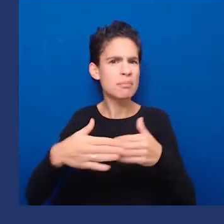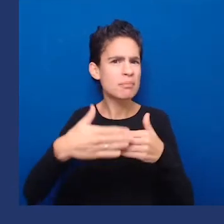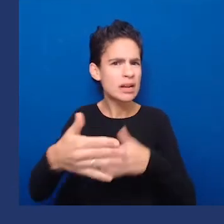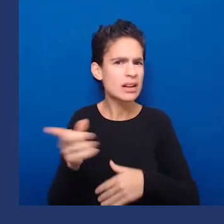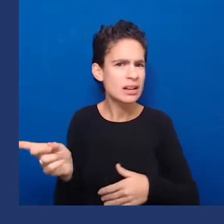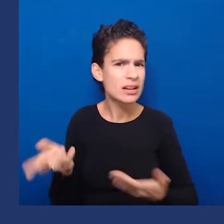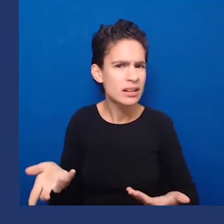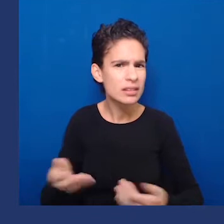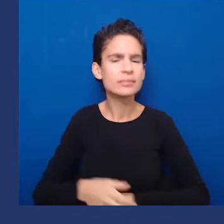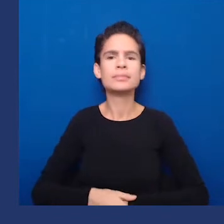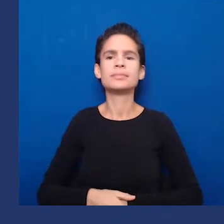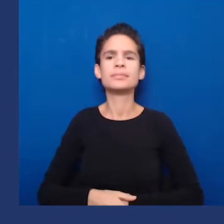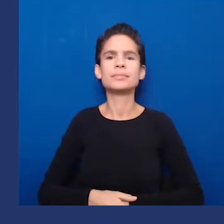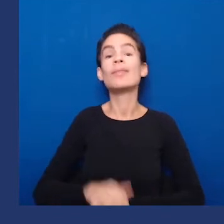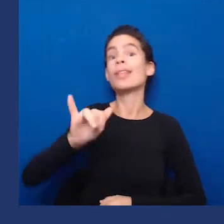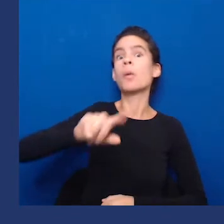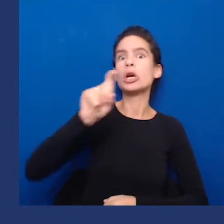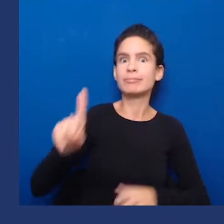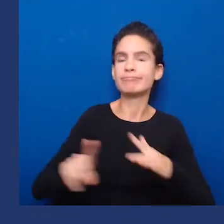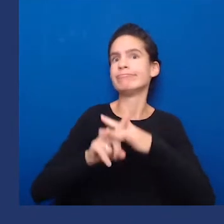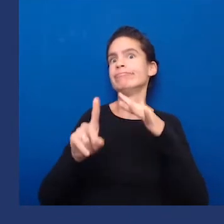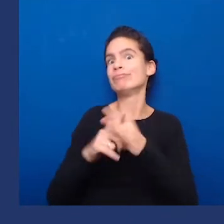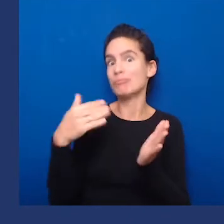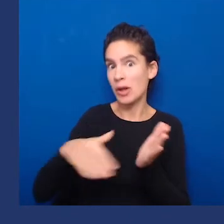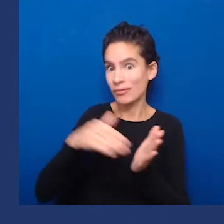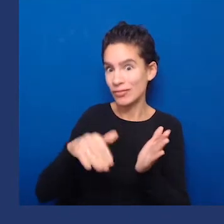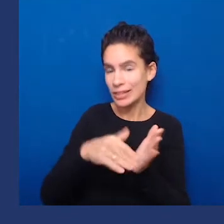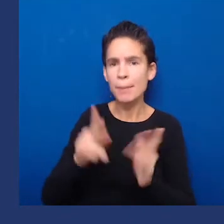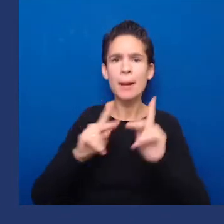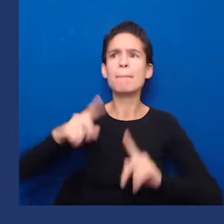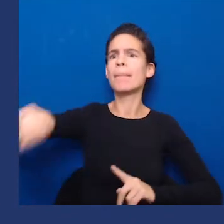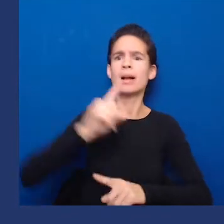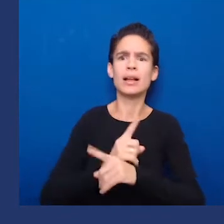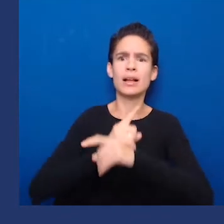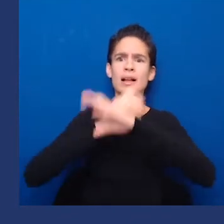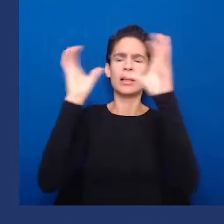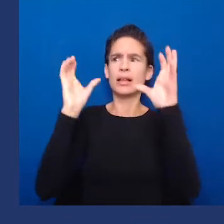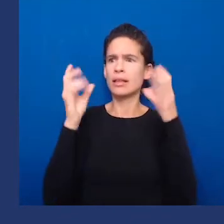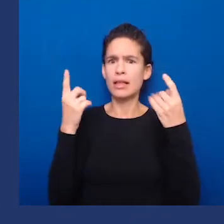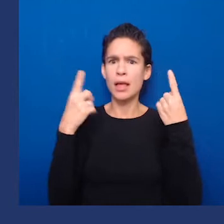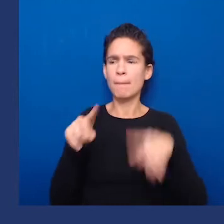guardian, who's going to make decisions for my loved one when no one else is there, right?